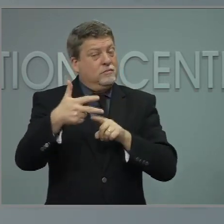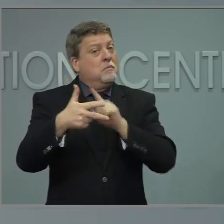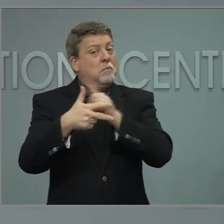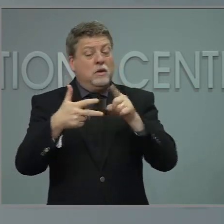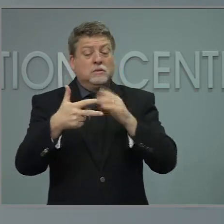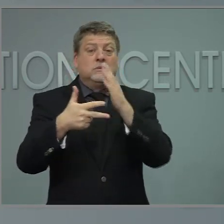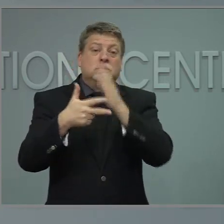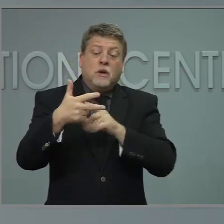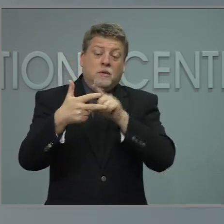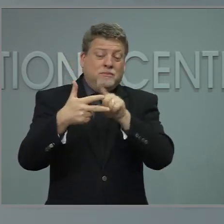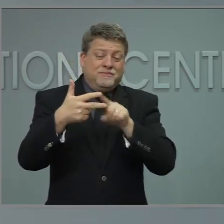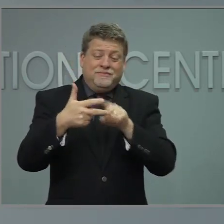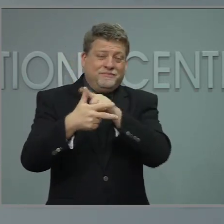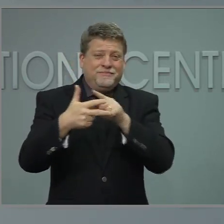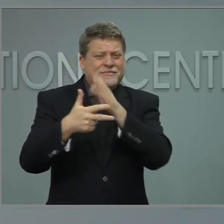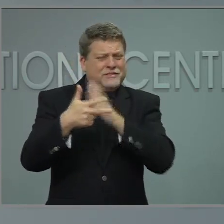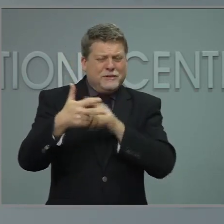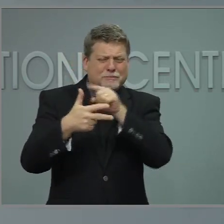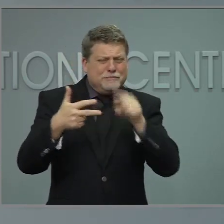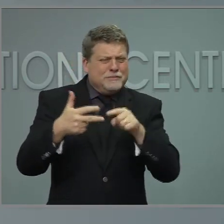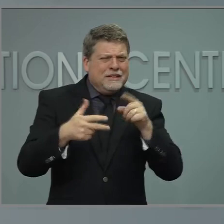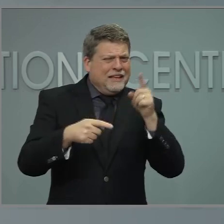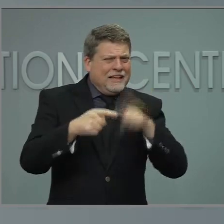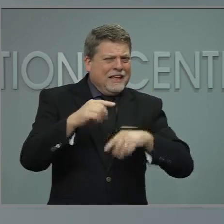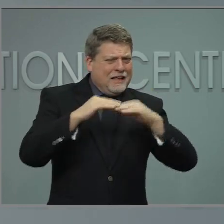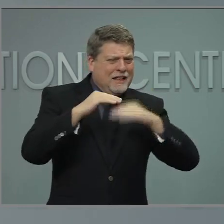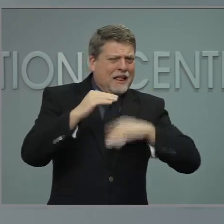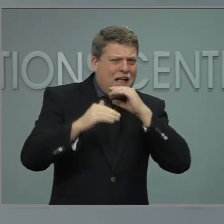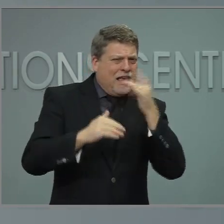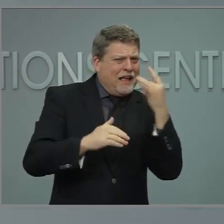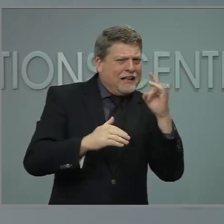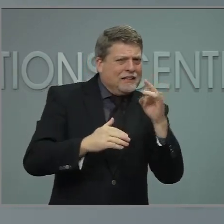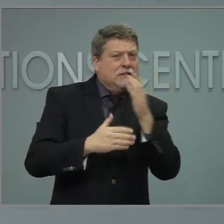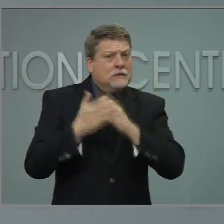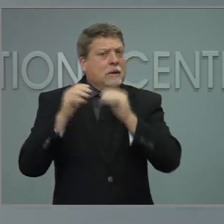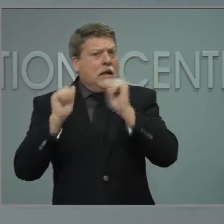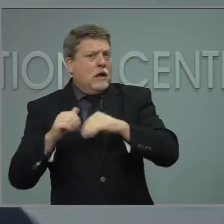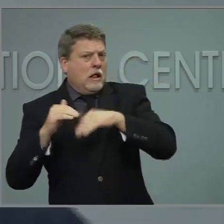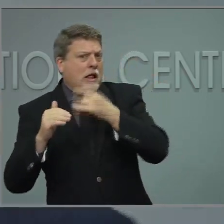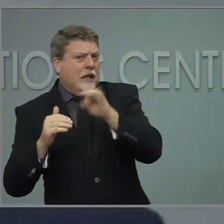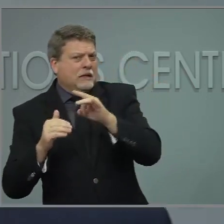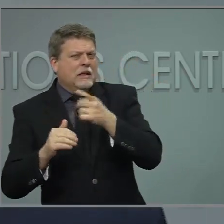under 18 cannot get. And I'm gonna let Dr. Cohen talk about that a little bit.